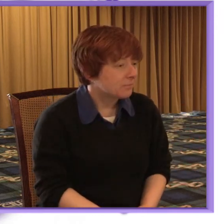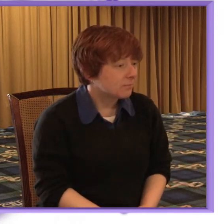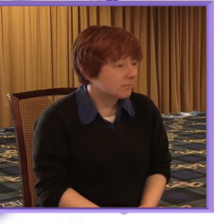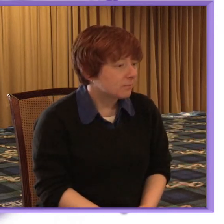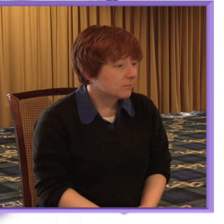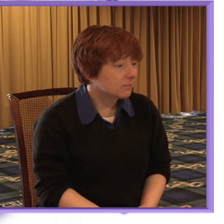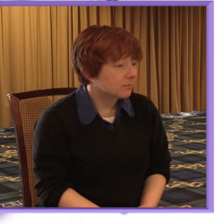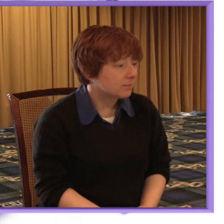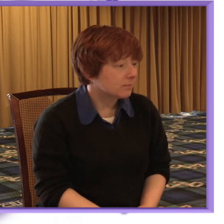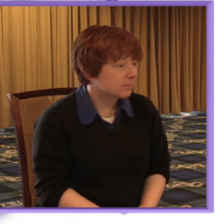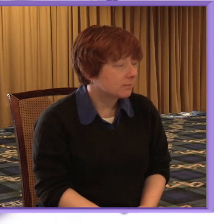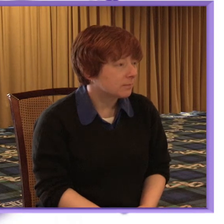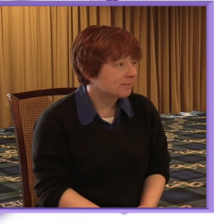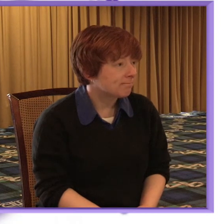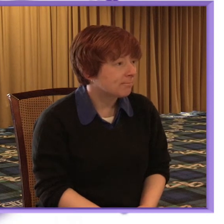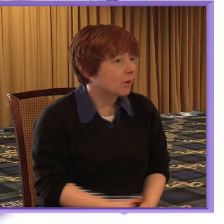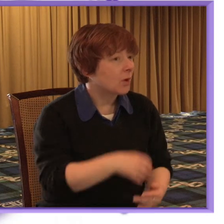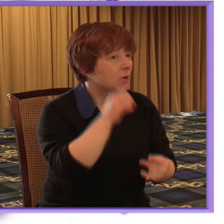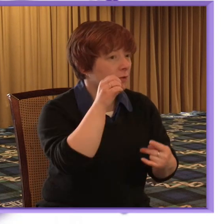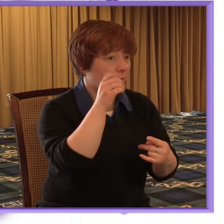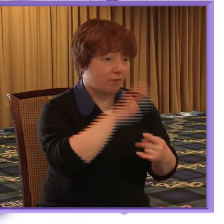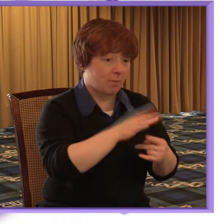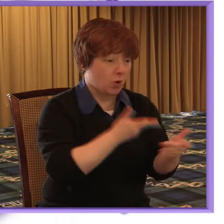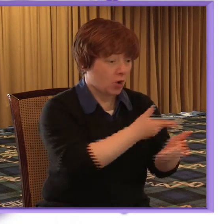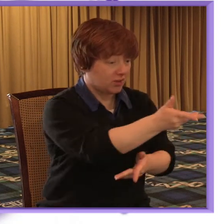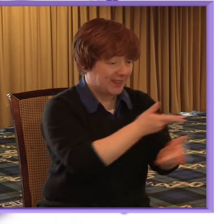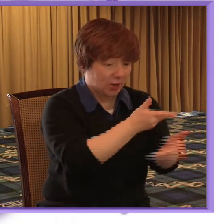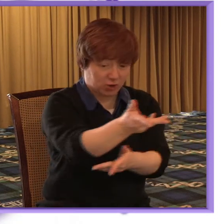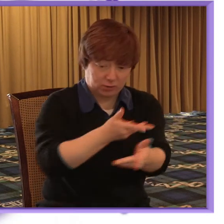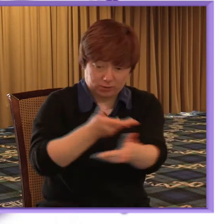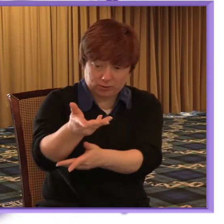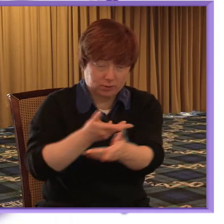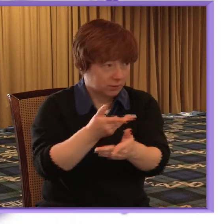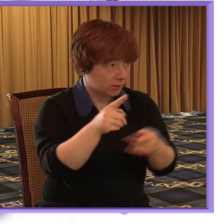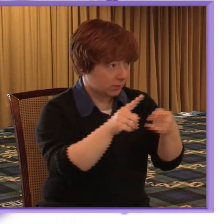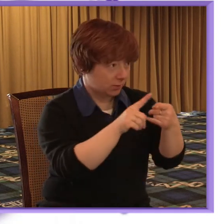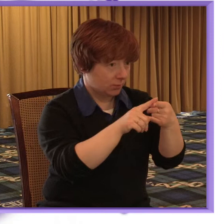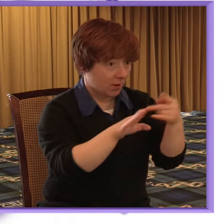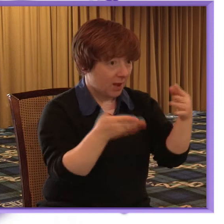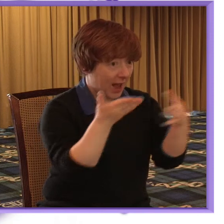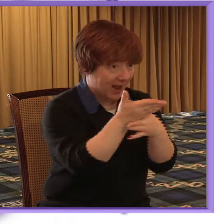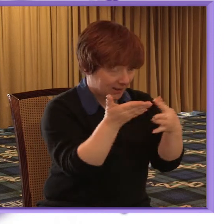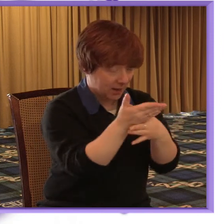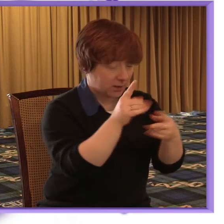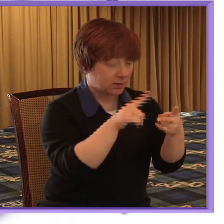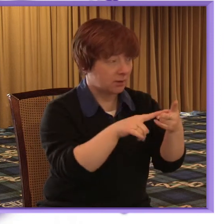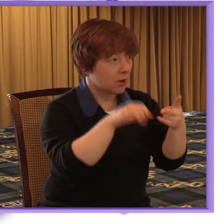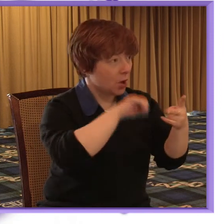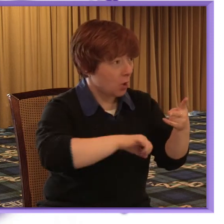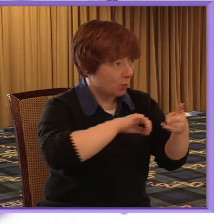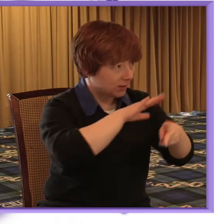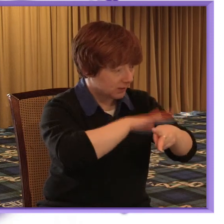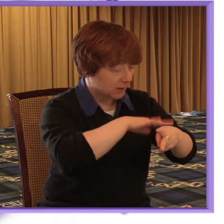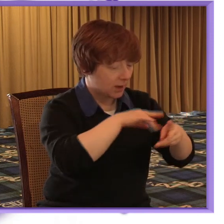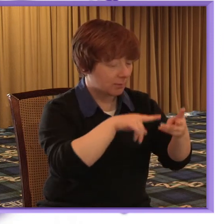so the key themes that arose from our consultation process were access, waiting times, choice, funding,